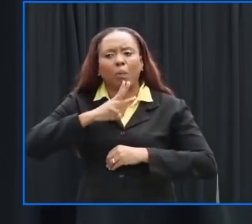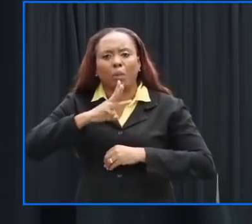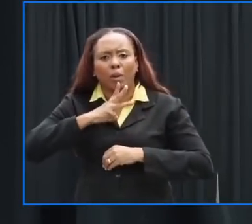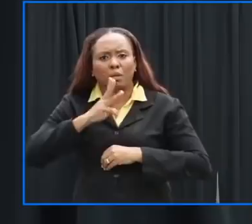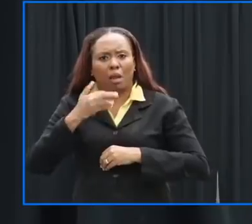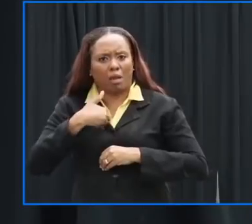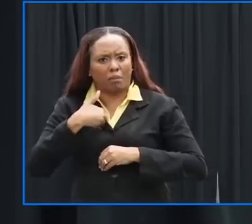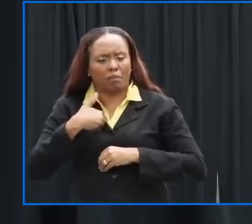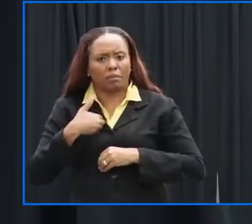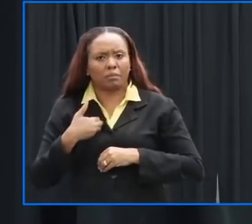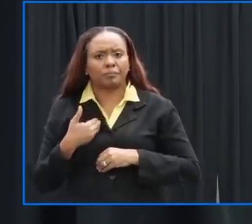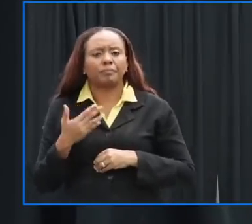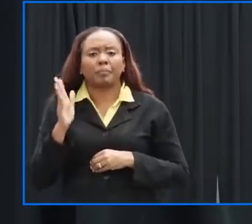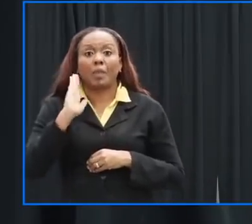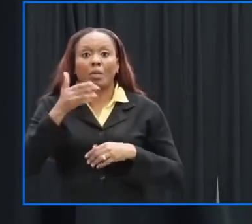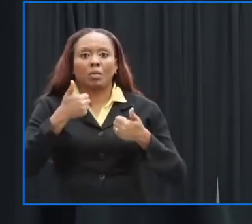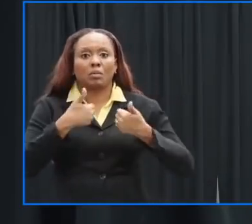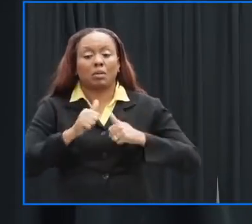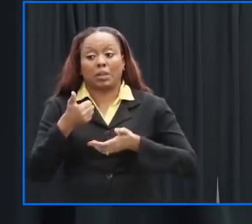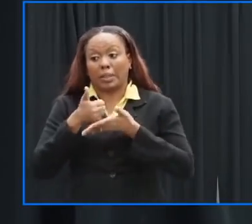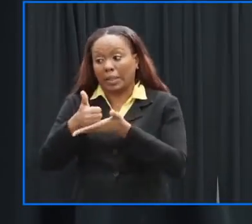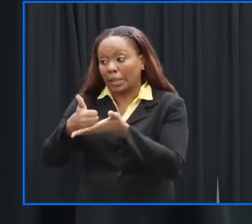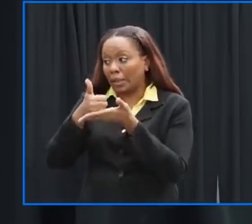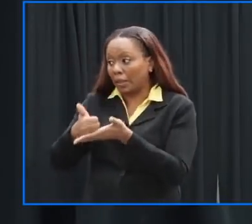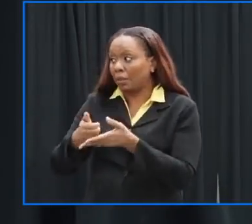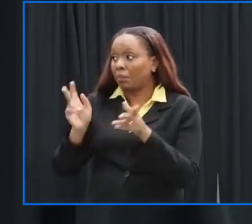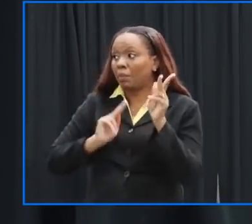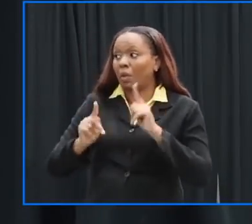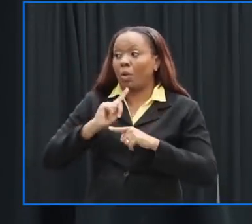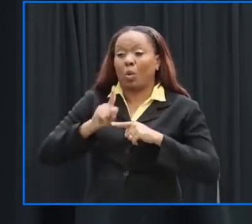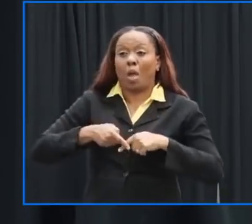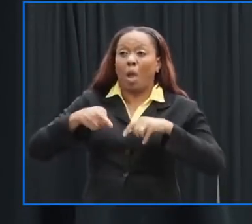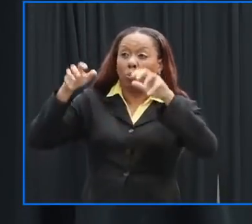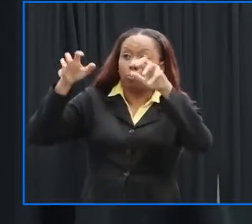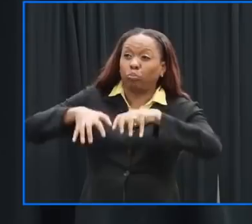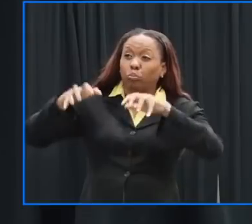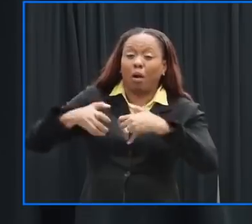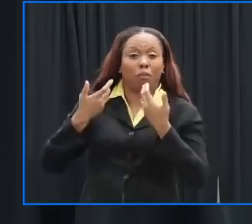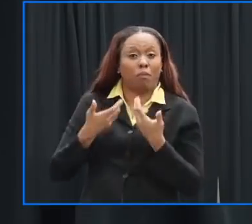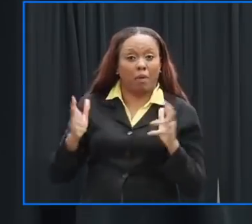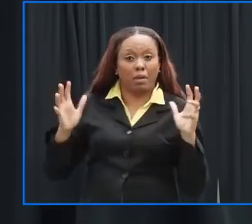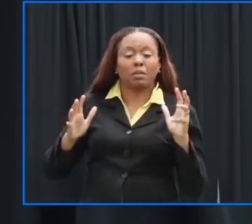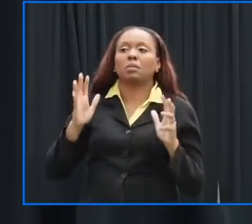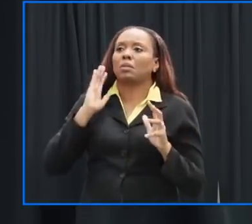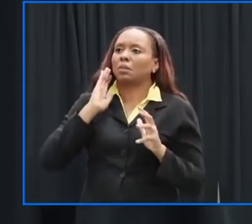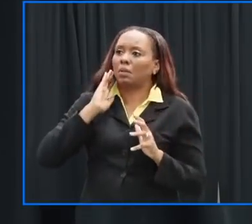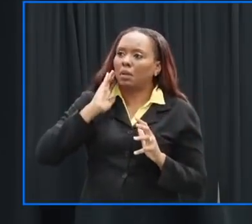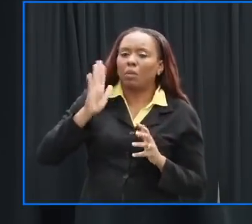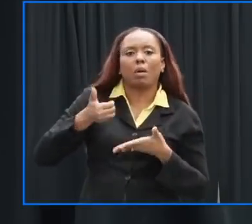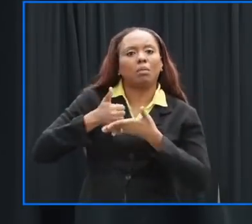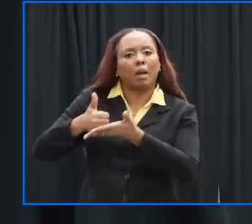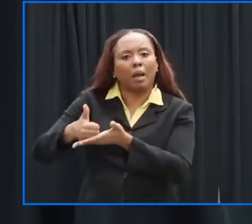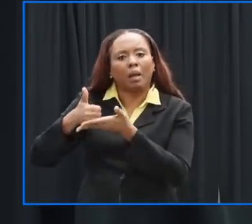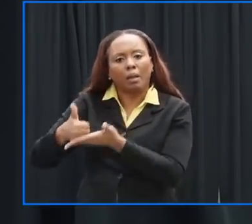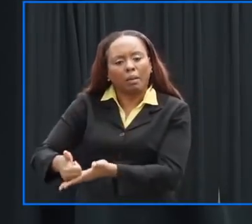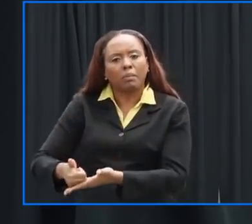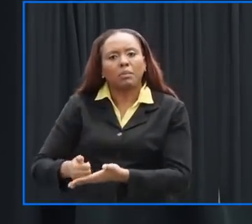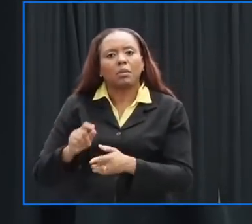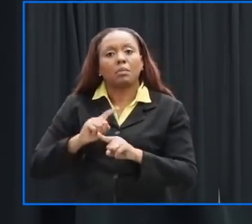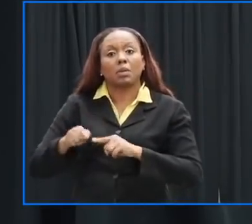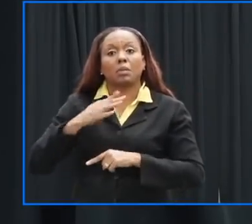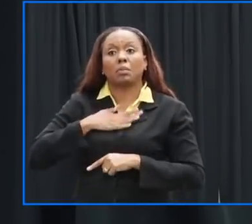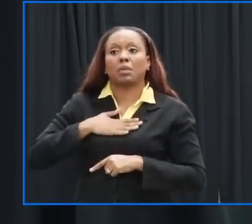the shelter we will try wherever possible to assist persons after the event but we will want persons to at least walk with some